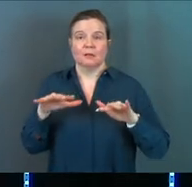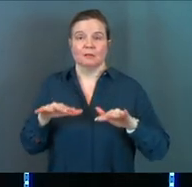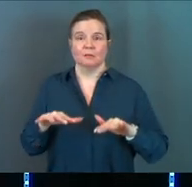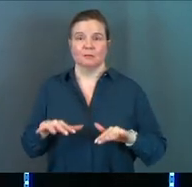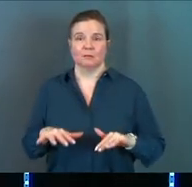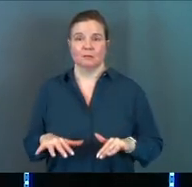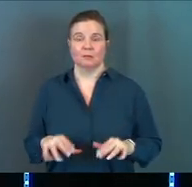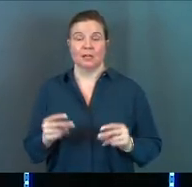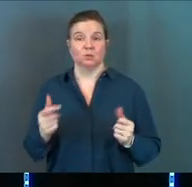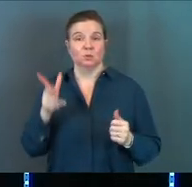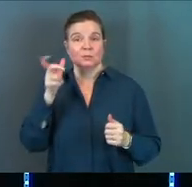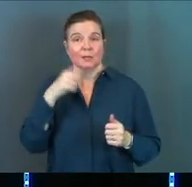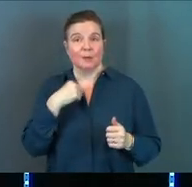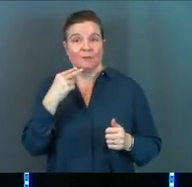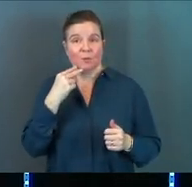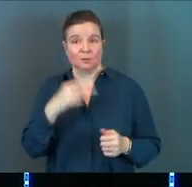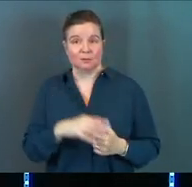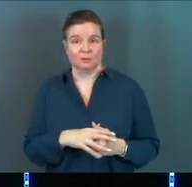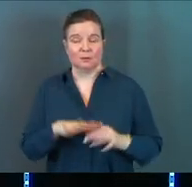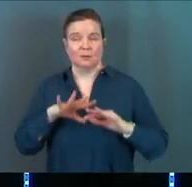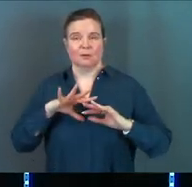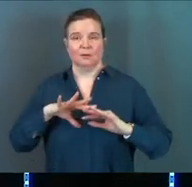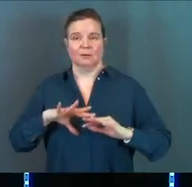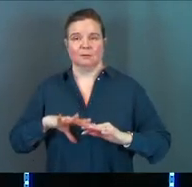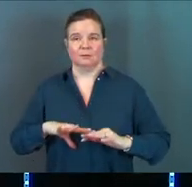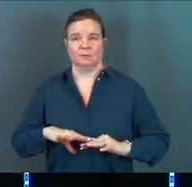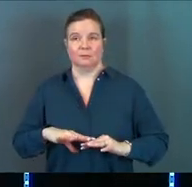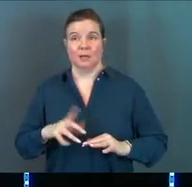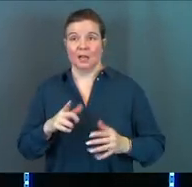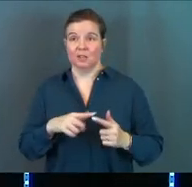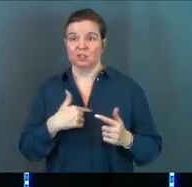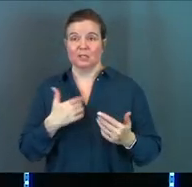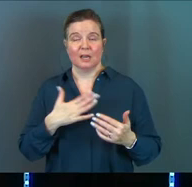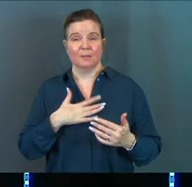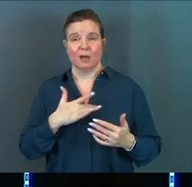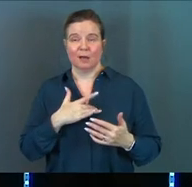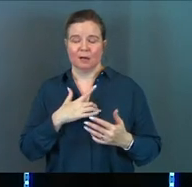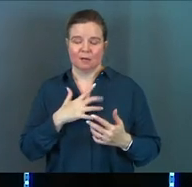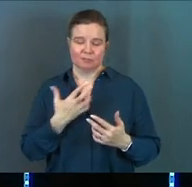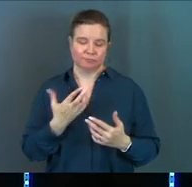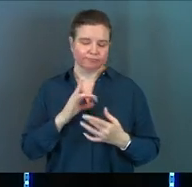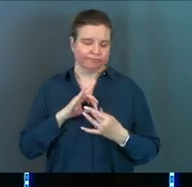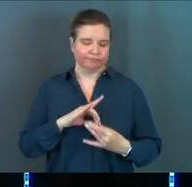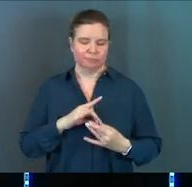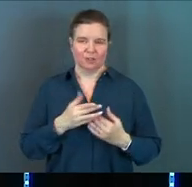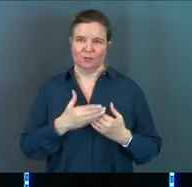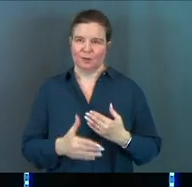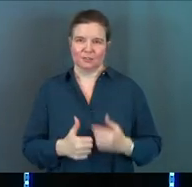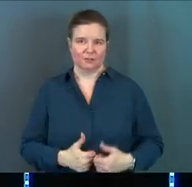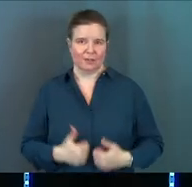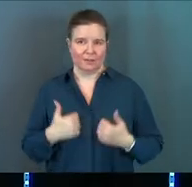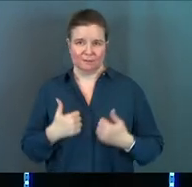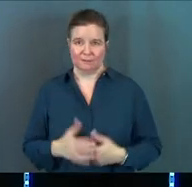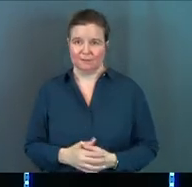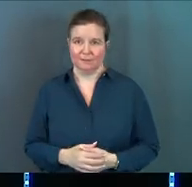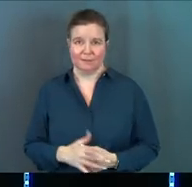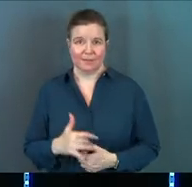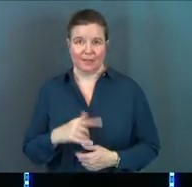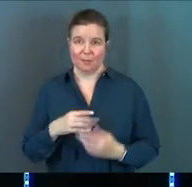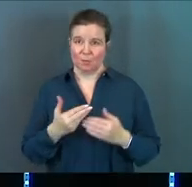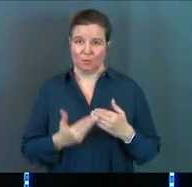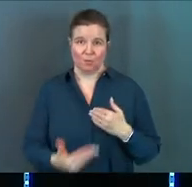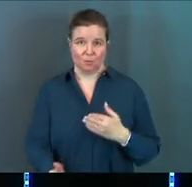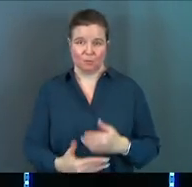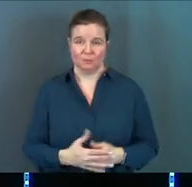quiets down as soon as she hears my voice. And I mean, she had my heart wrapped around her for the rest of her life, that